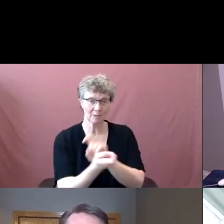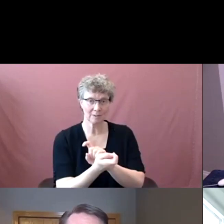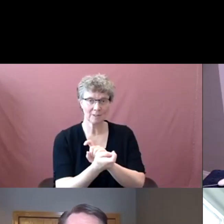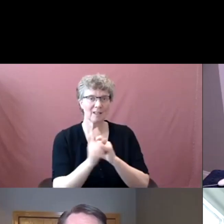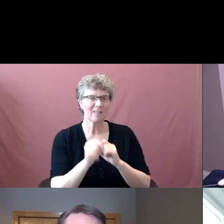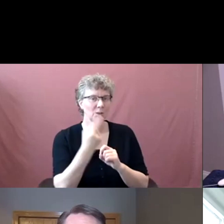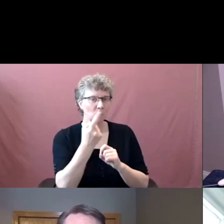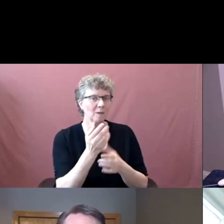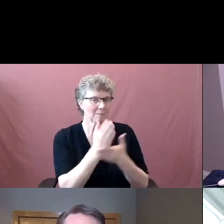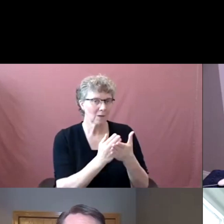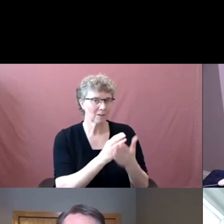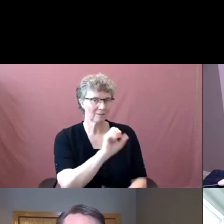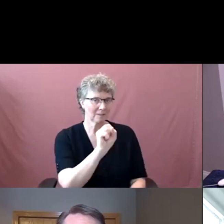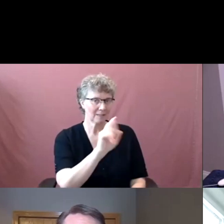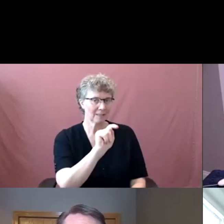Service Excellence Transformation.